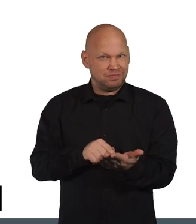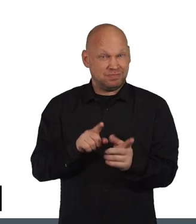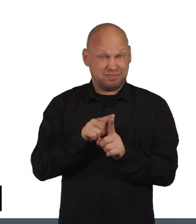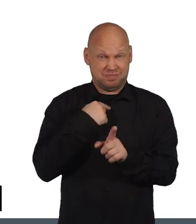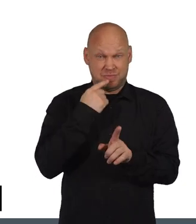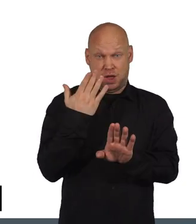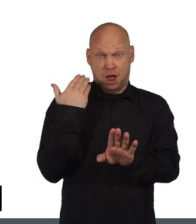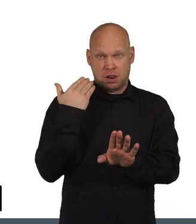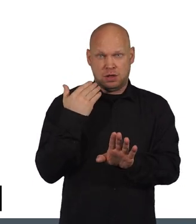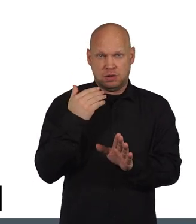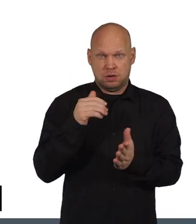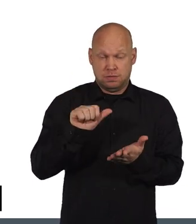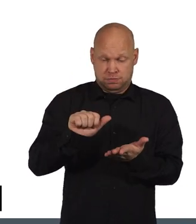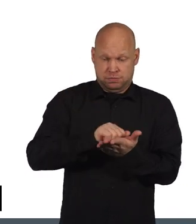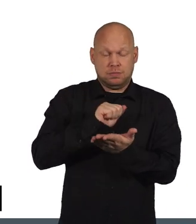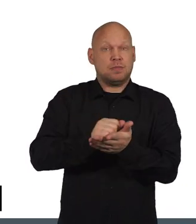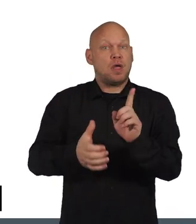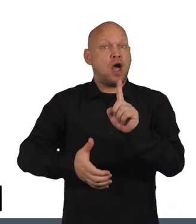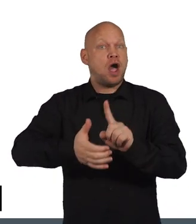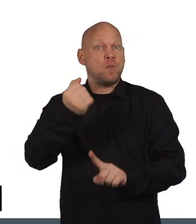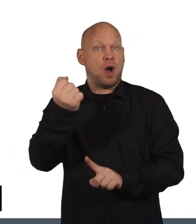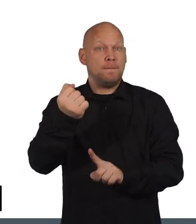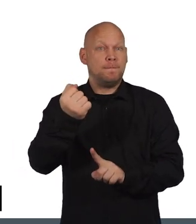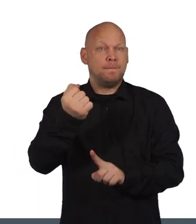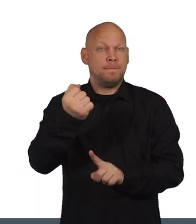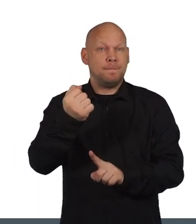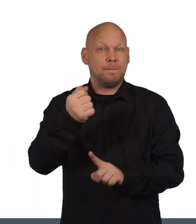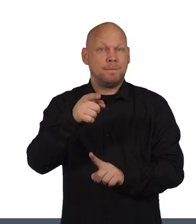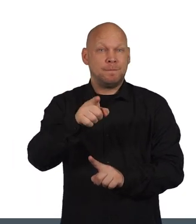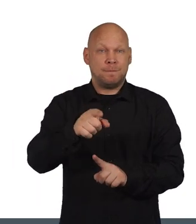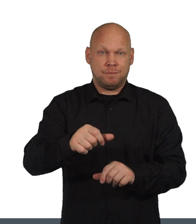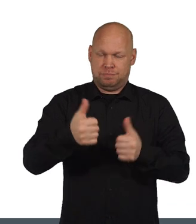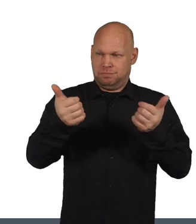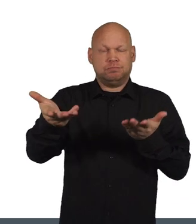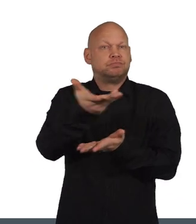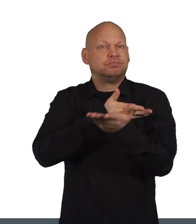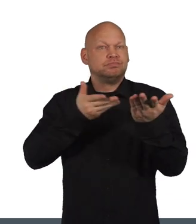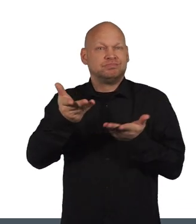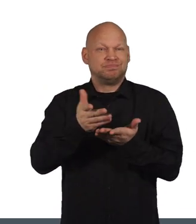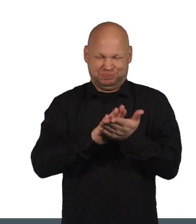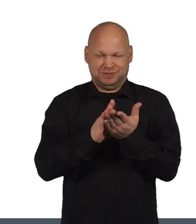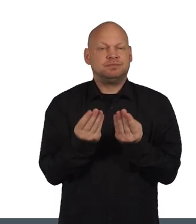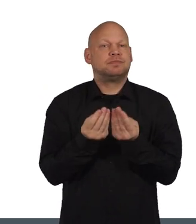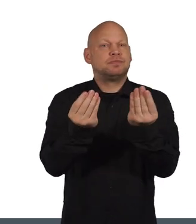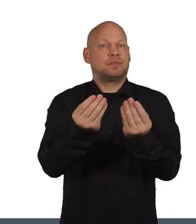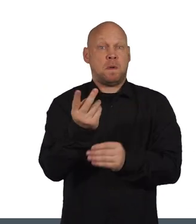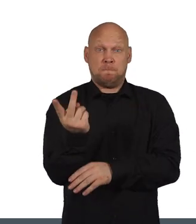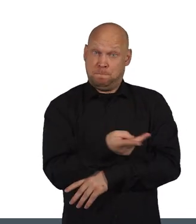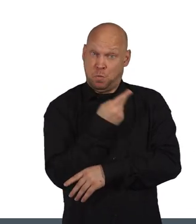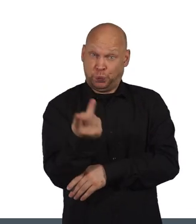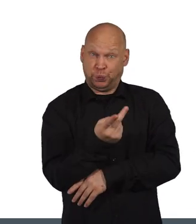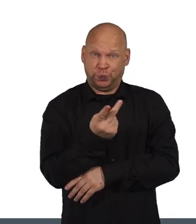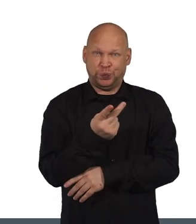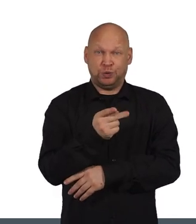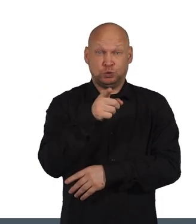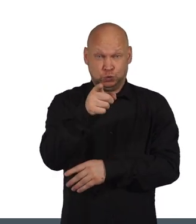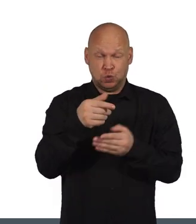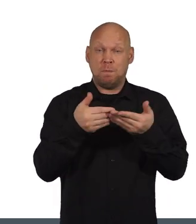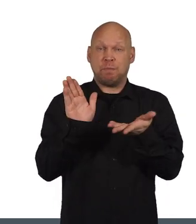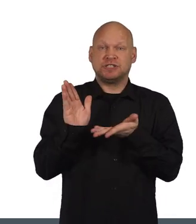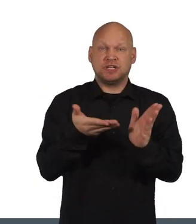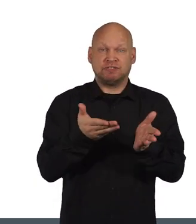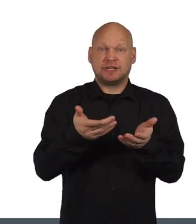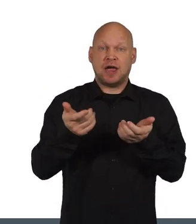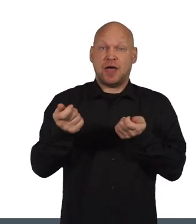As we saw earlier, having the right outcome sets you up for having a good discussion, as it gives both you